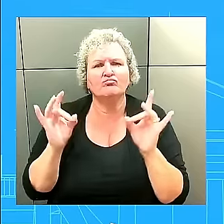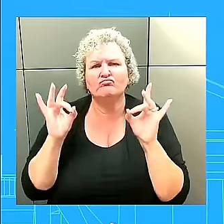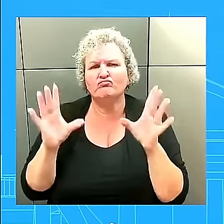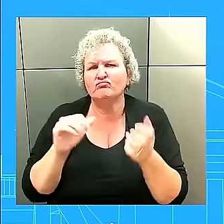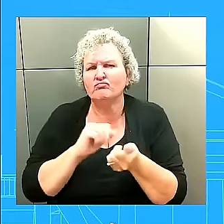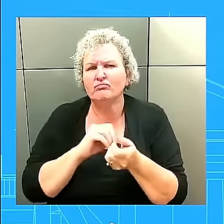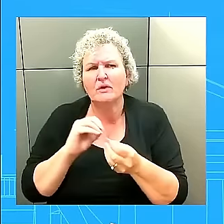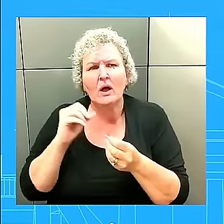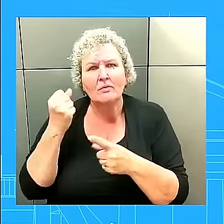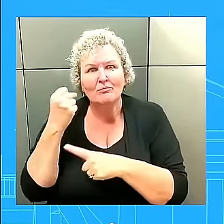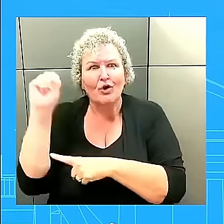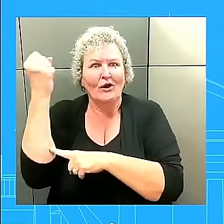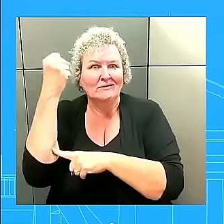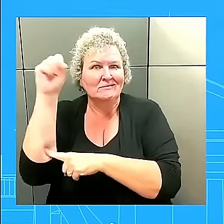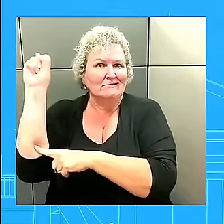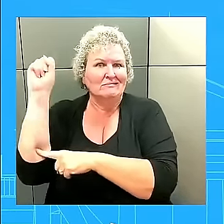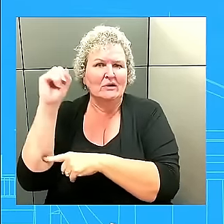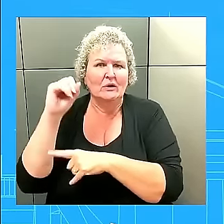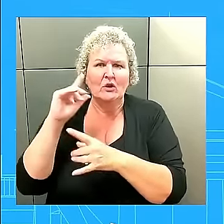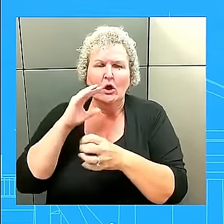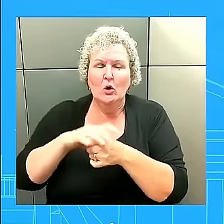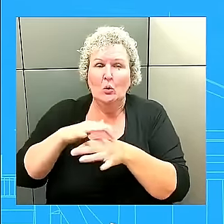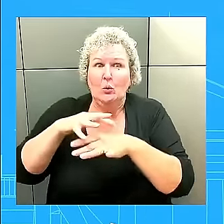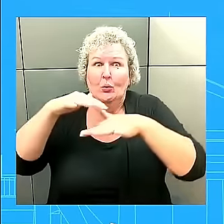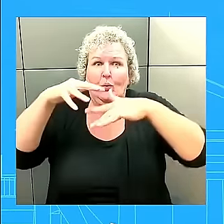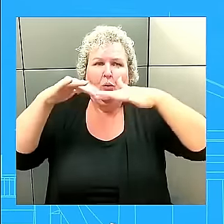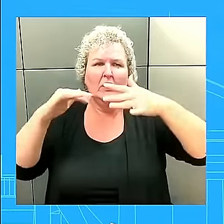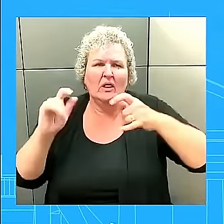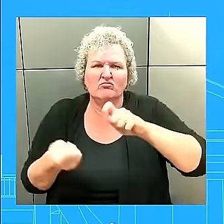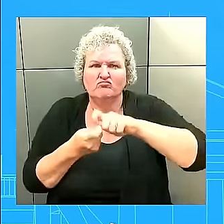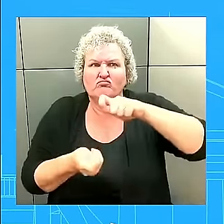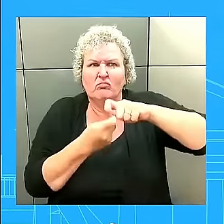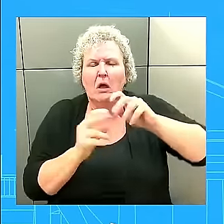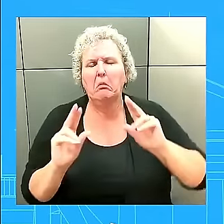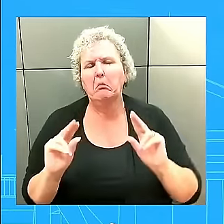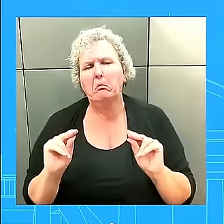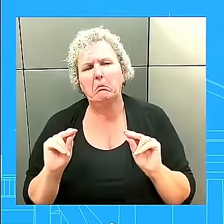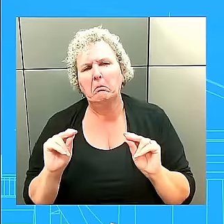leads to intimidation and that kind of thing. So we're working hard, again, with local and state officials.